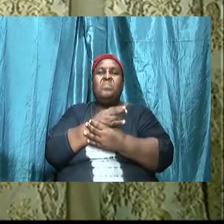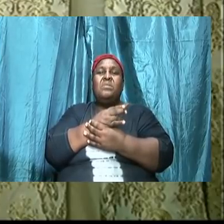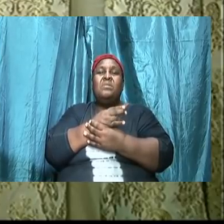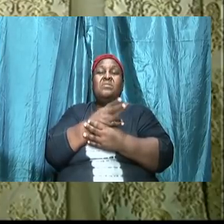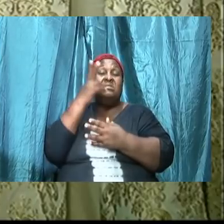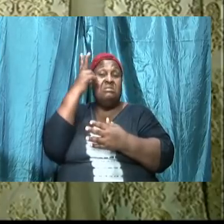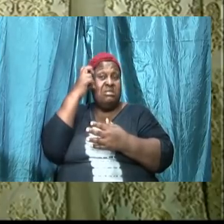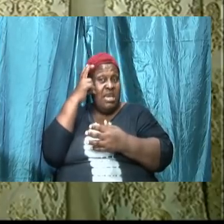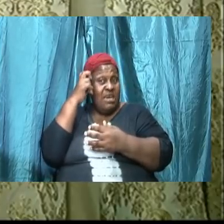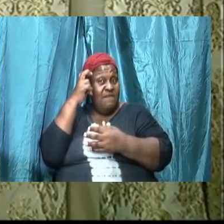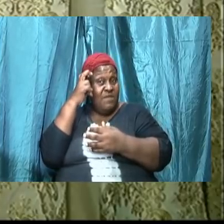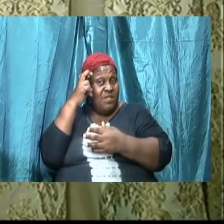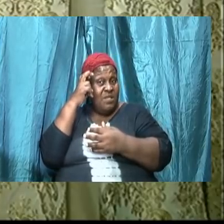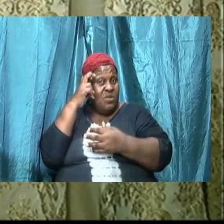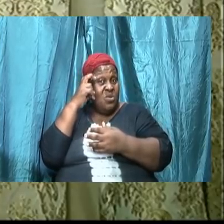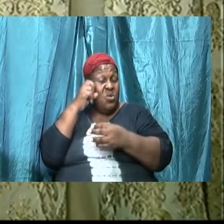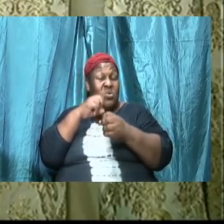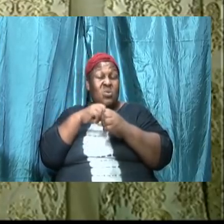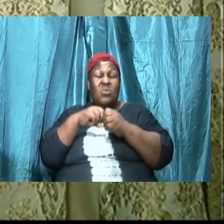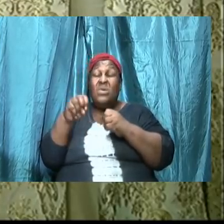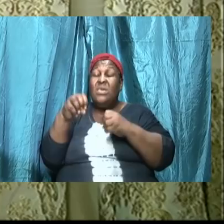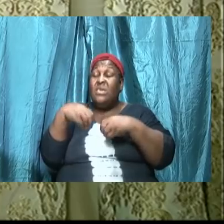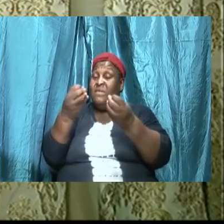that is so attractive